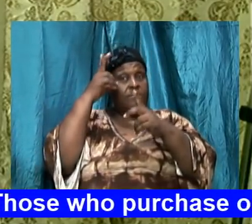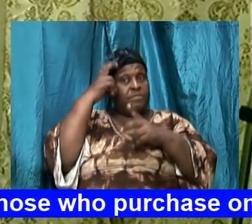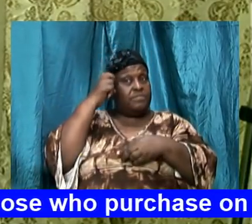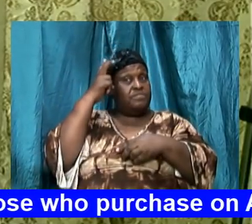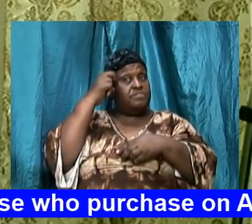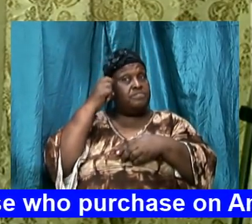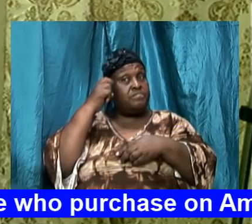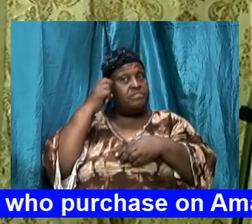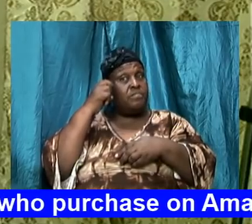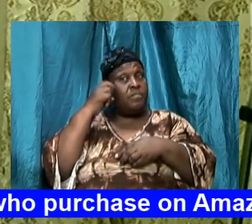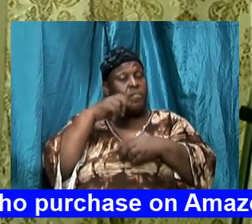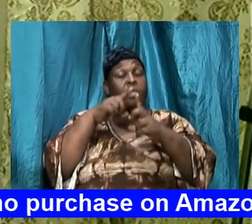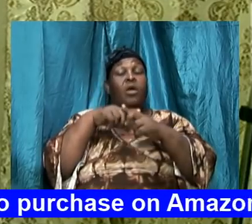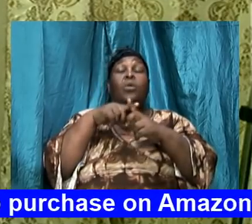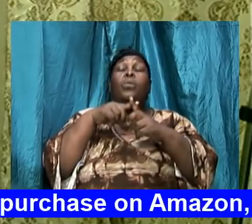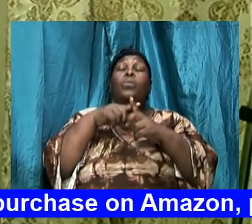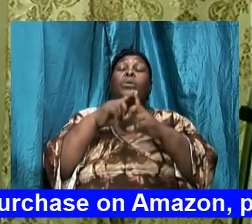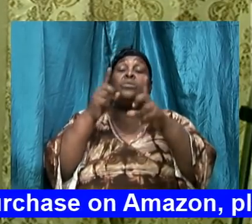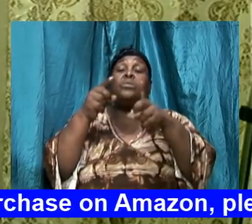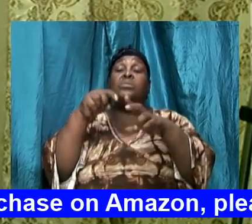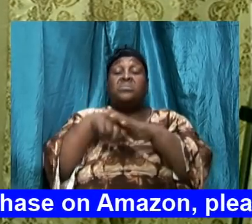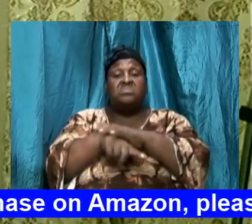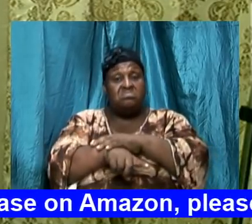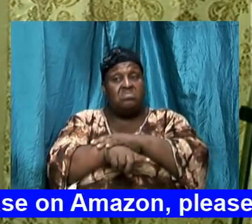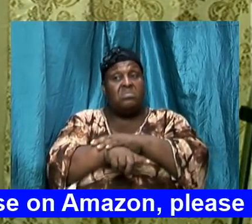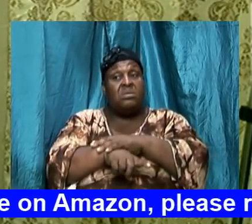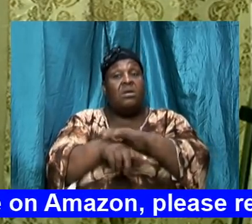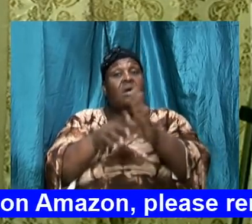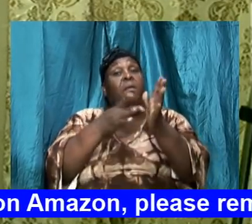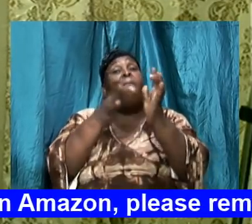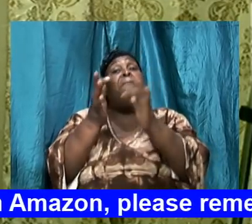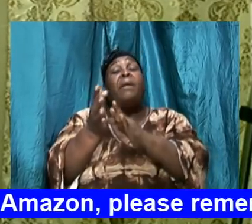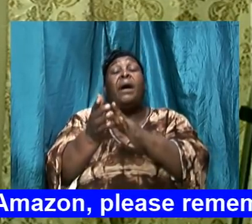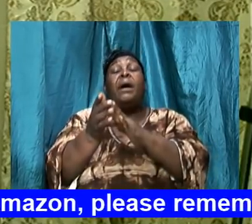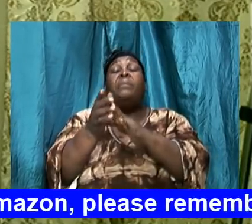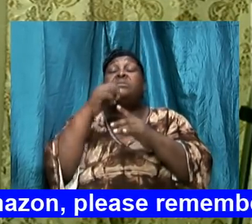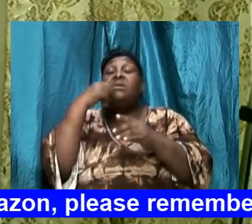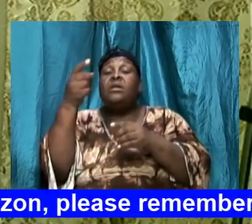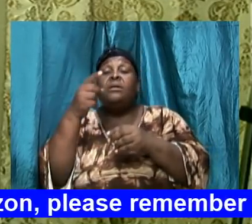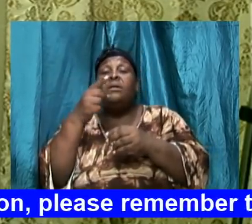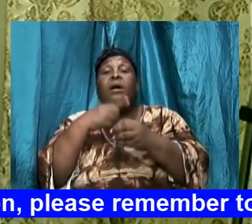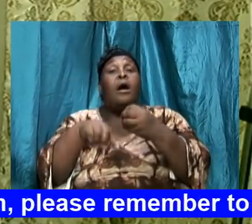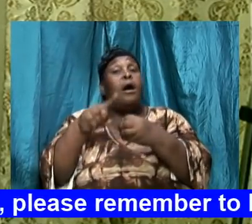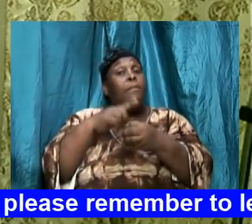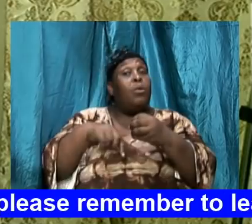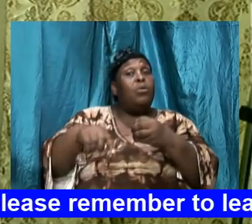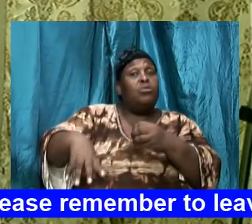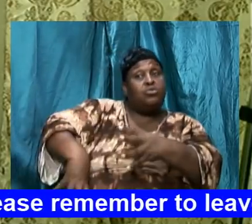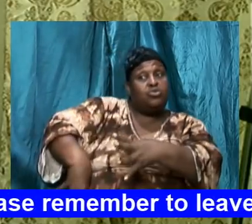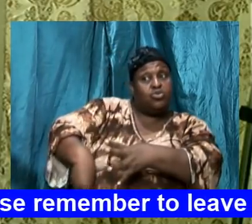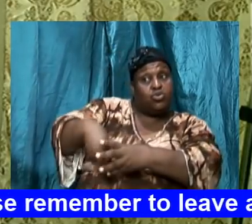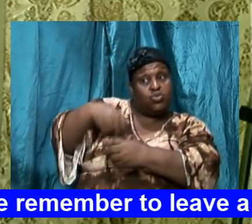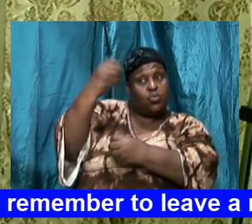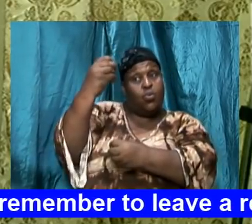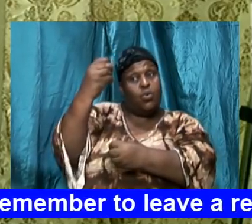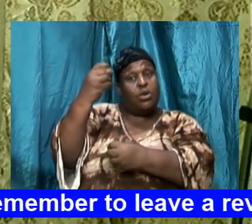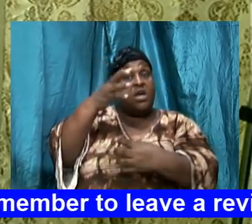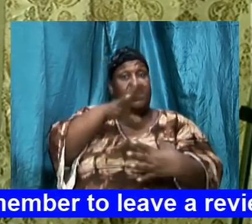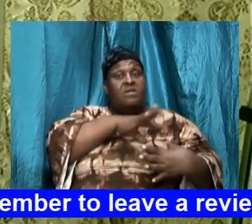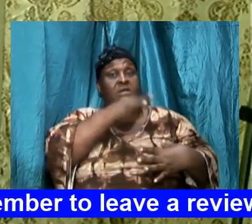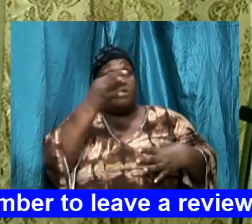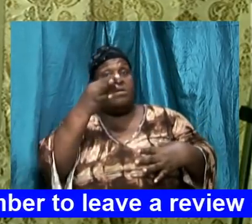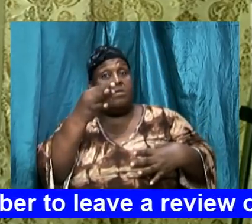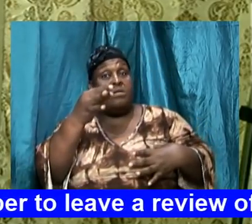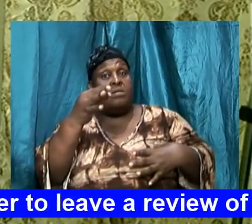we are going to find that the bible talks about the sword of the spirit which is the word of god the word that is translated word there